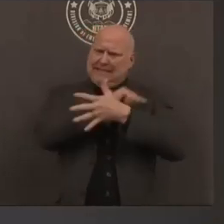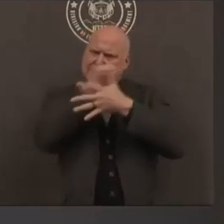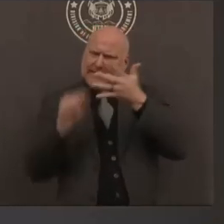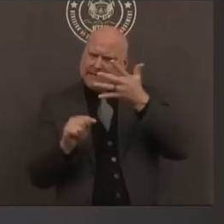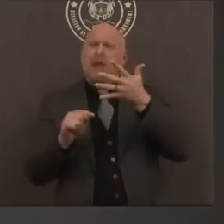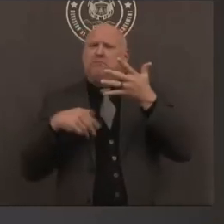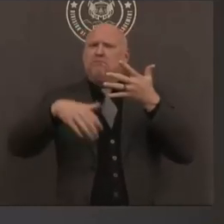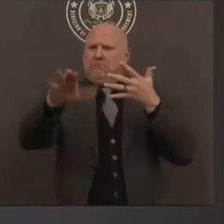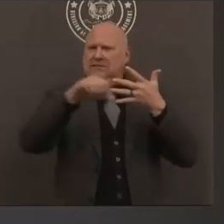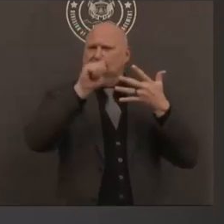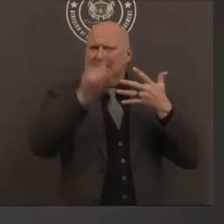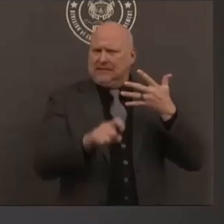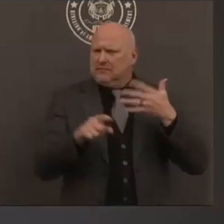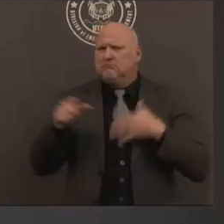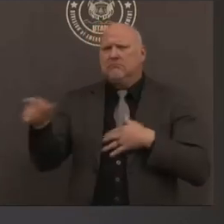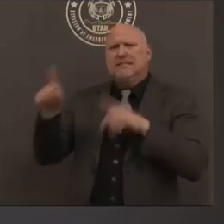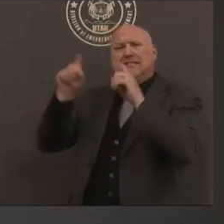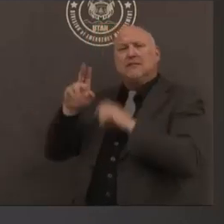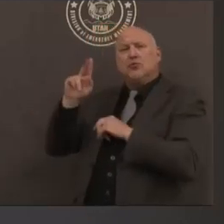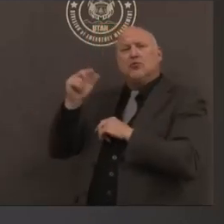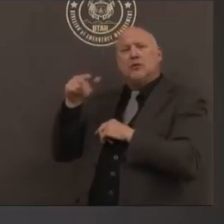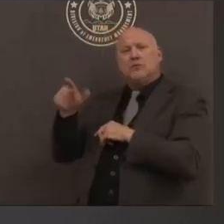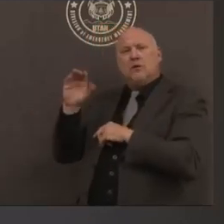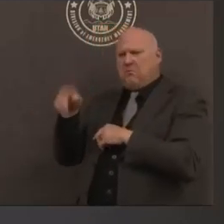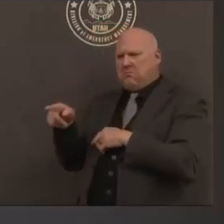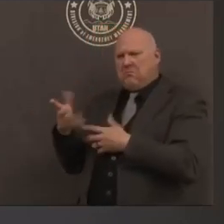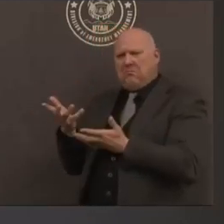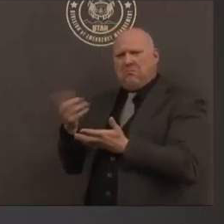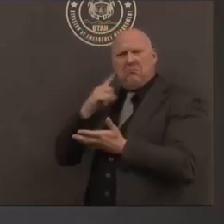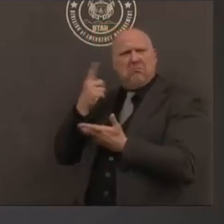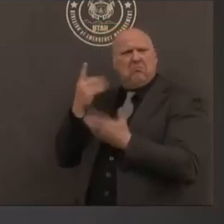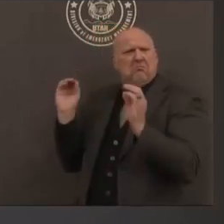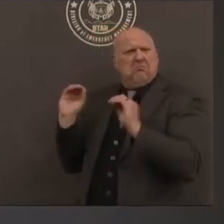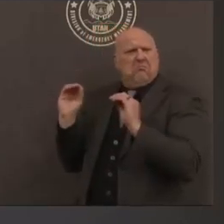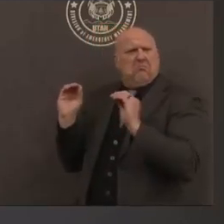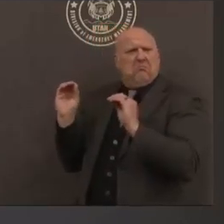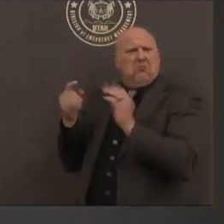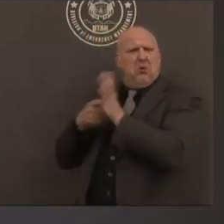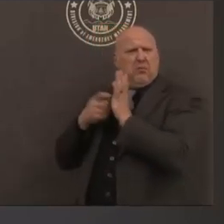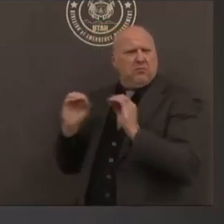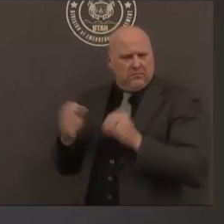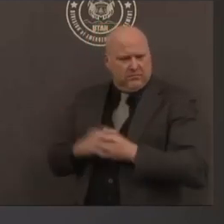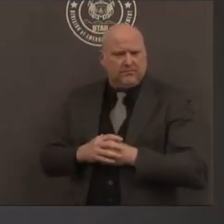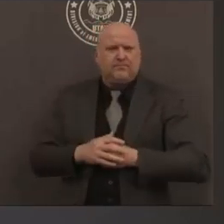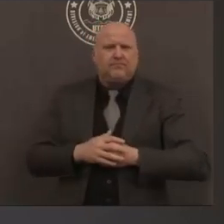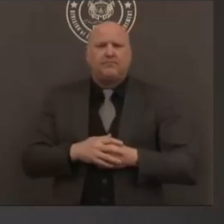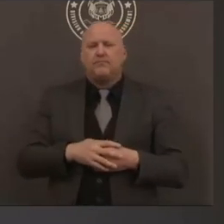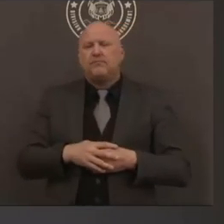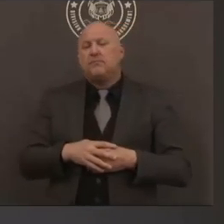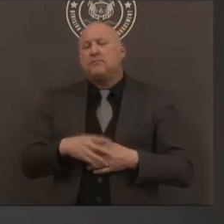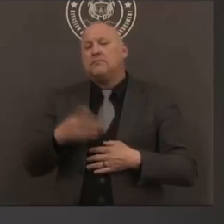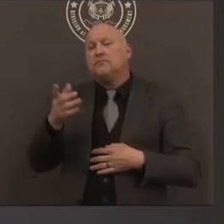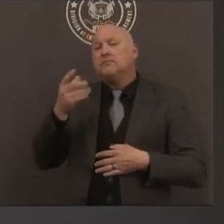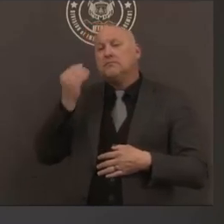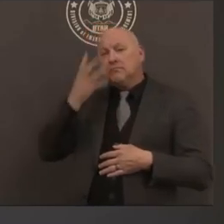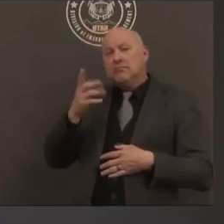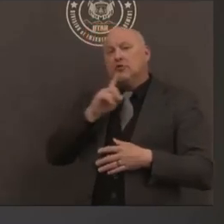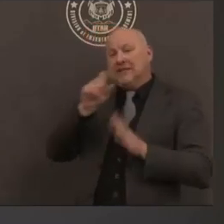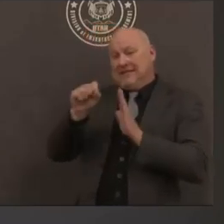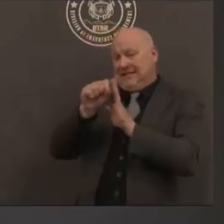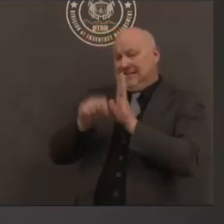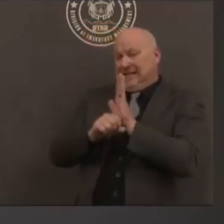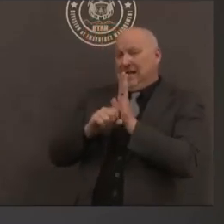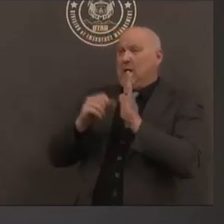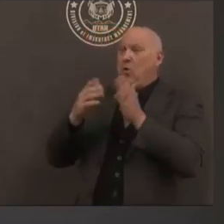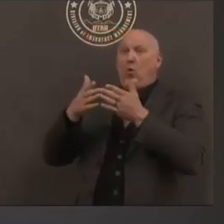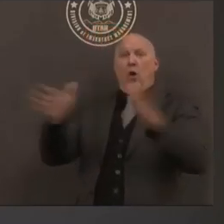testing for everyone yeah so our statewide guidelines are a consensus that's built between the utah department of health utah public